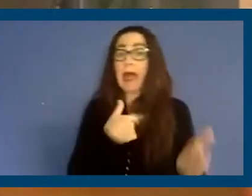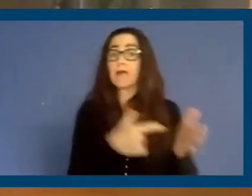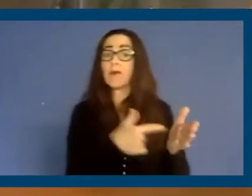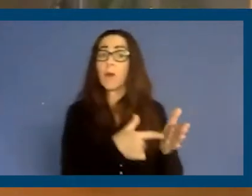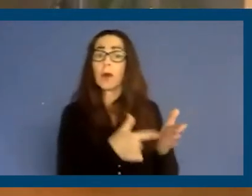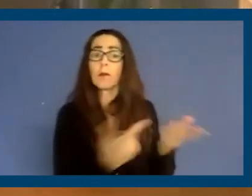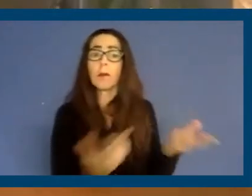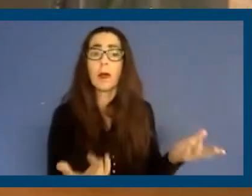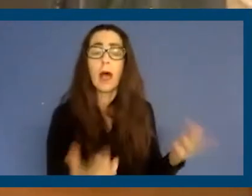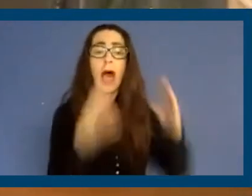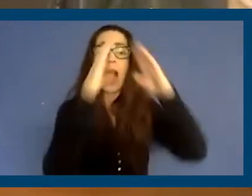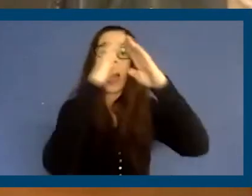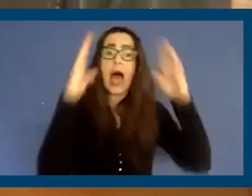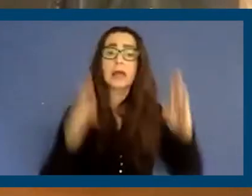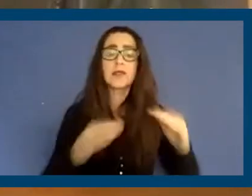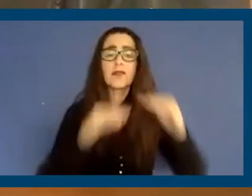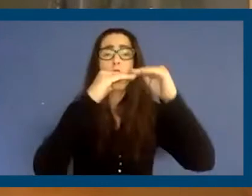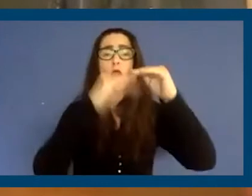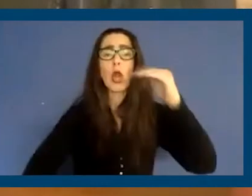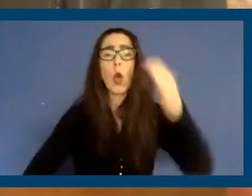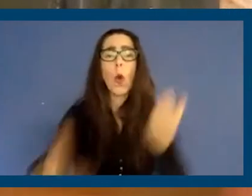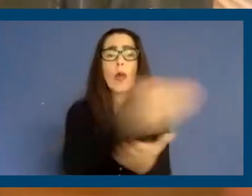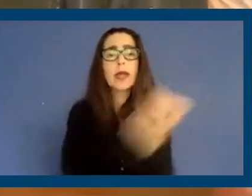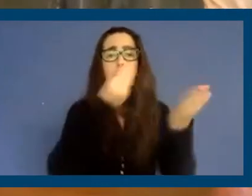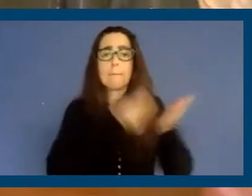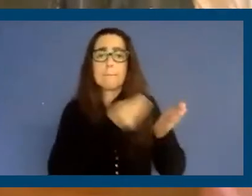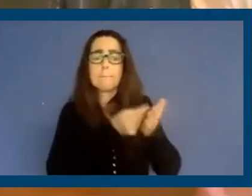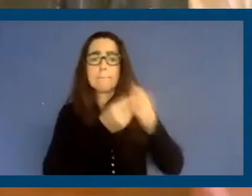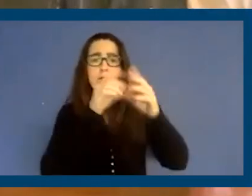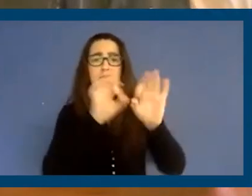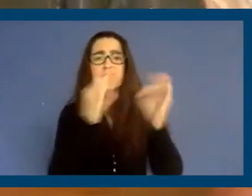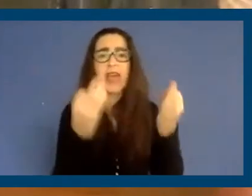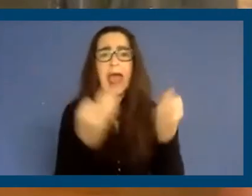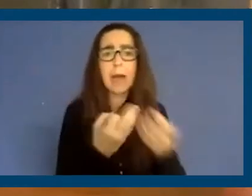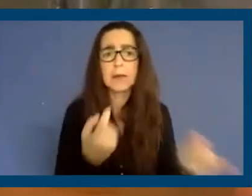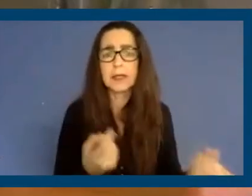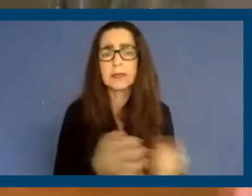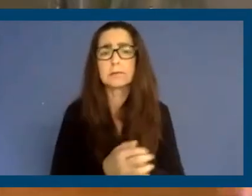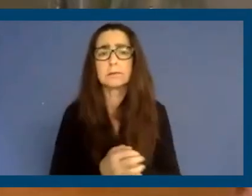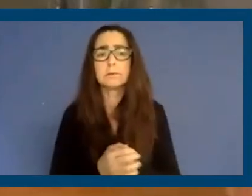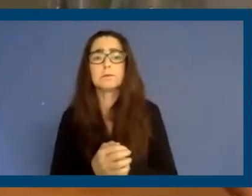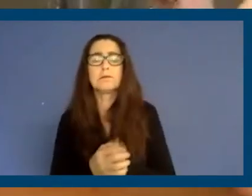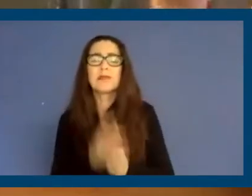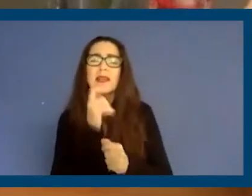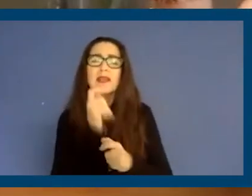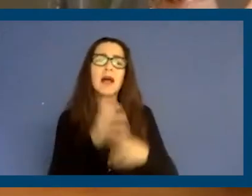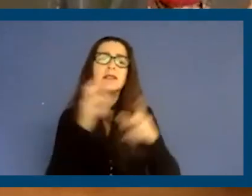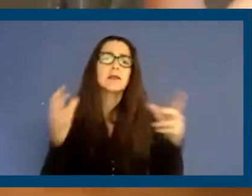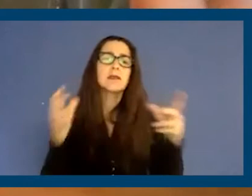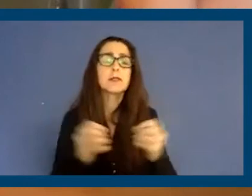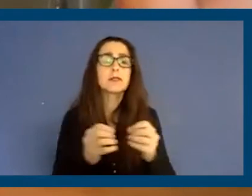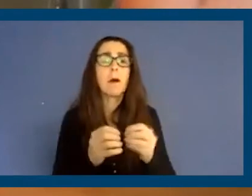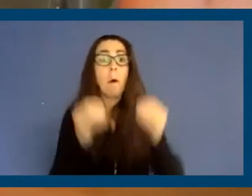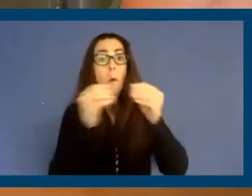housing, workforce housing for our low-income families, housing for our unhoused community members, not so much an oversupply